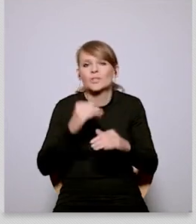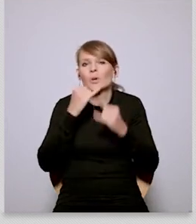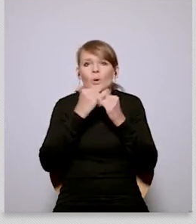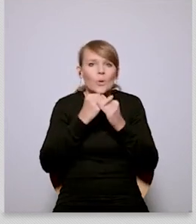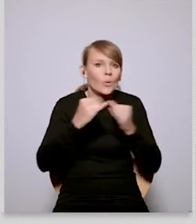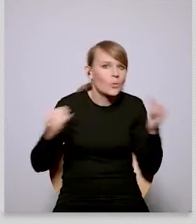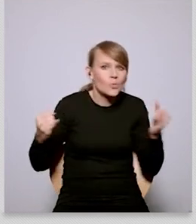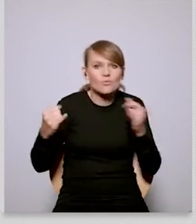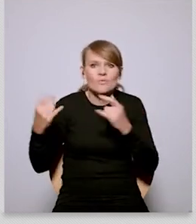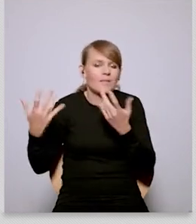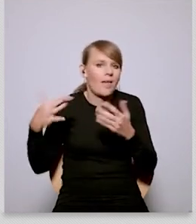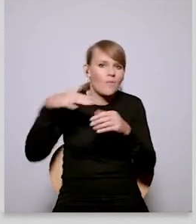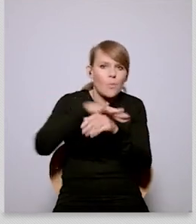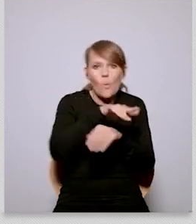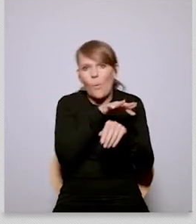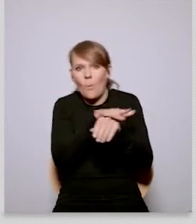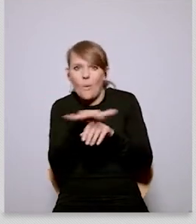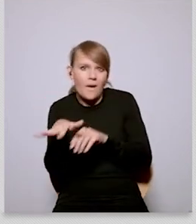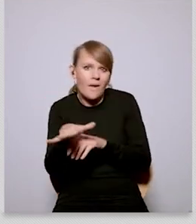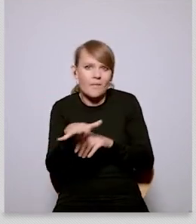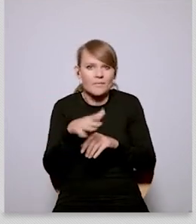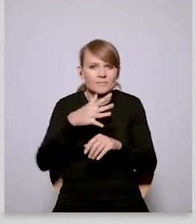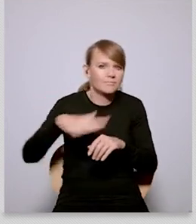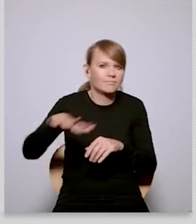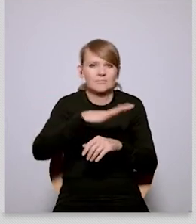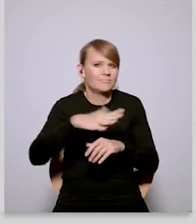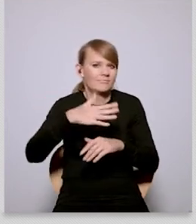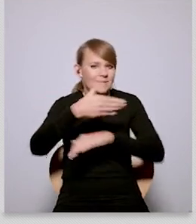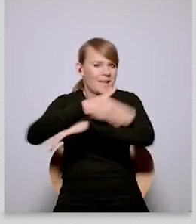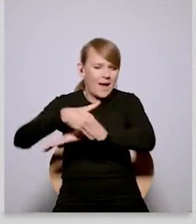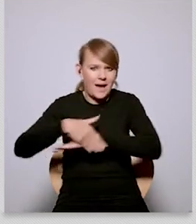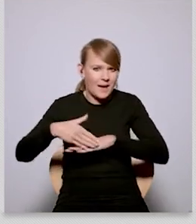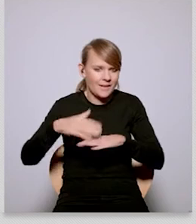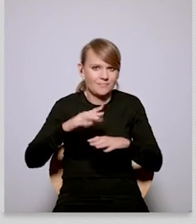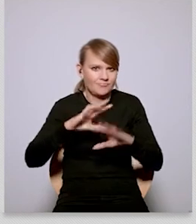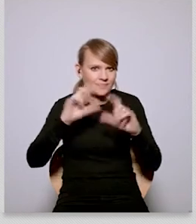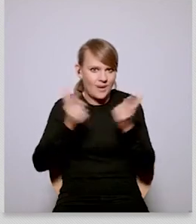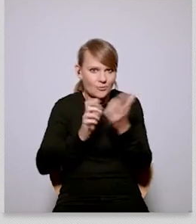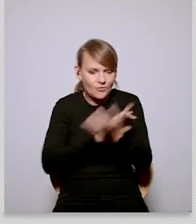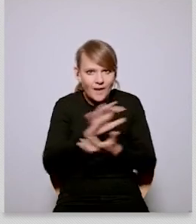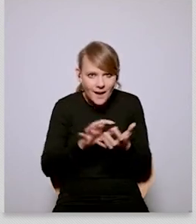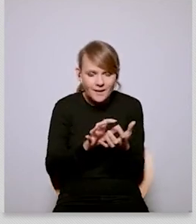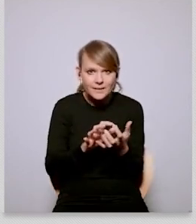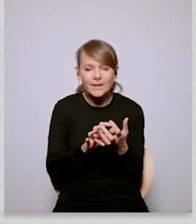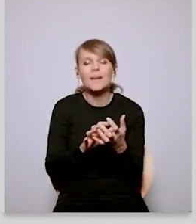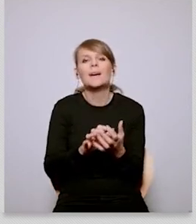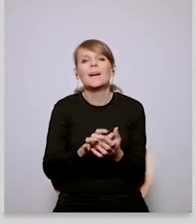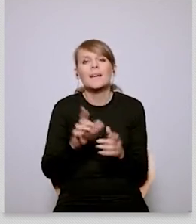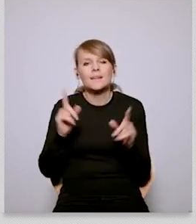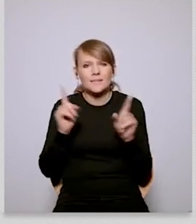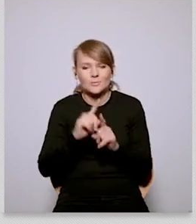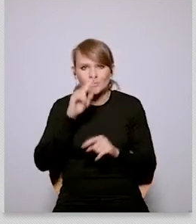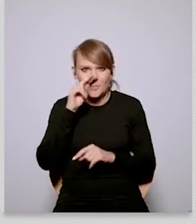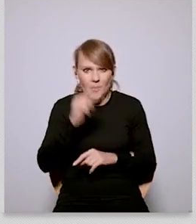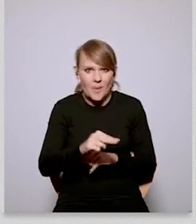resource question and our starting point for that is that actually given the global consensus around the need for climate action albeit